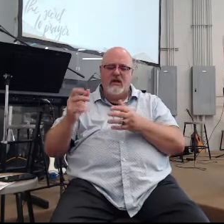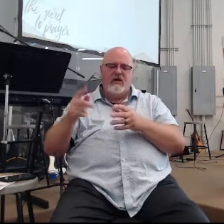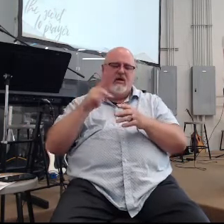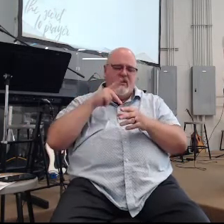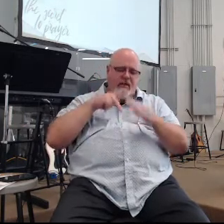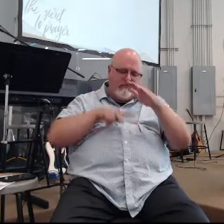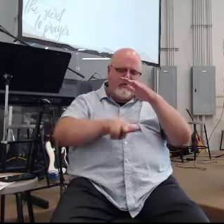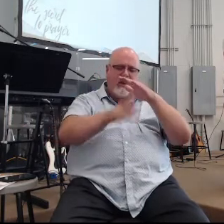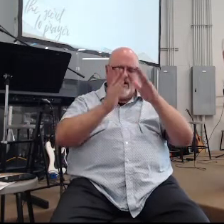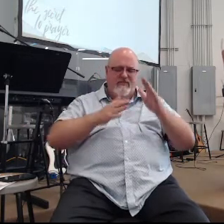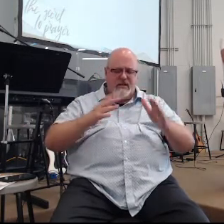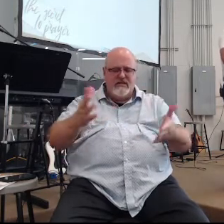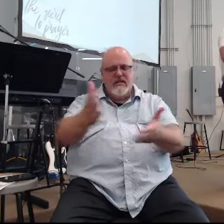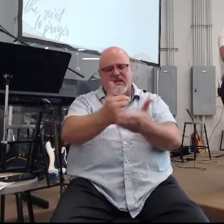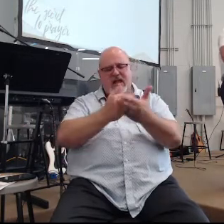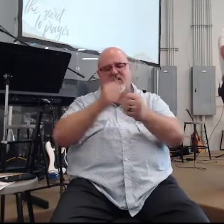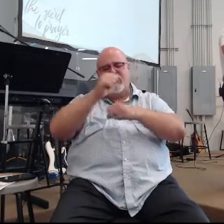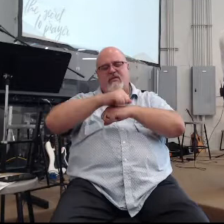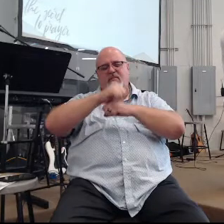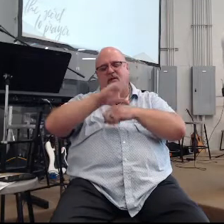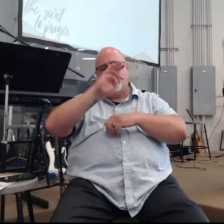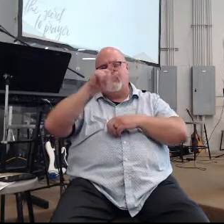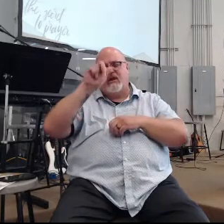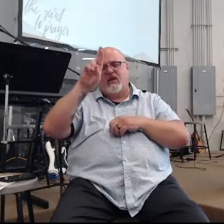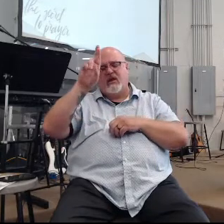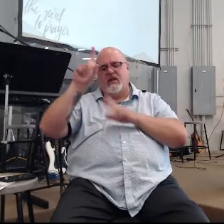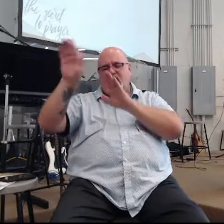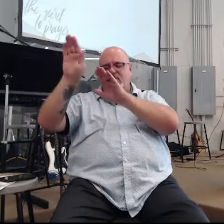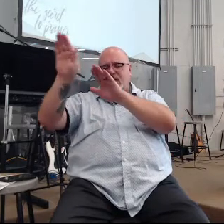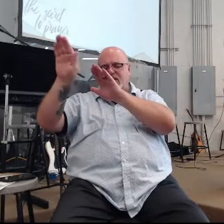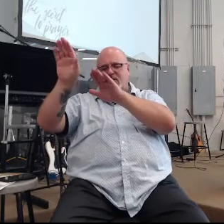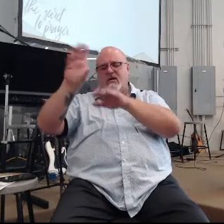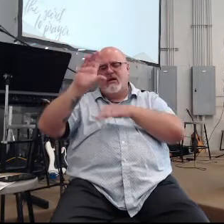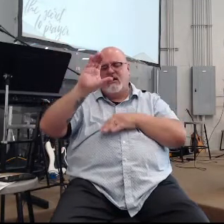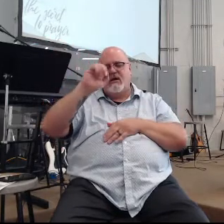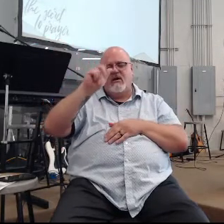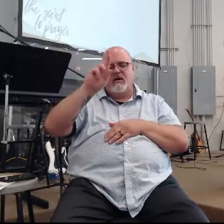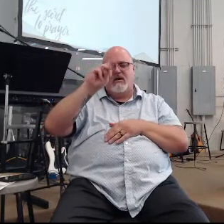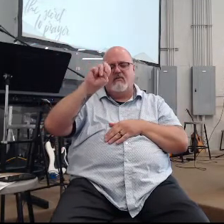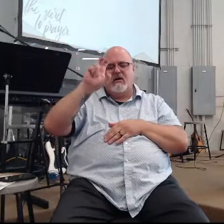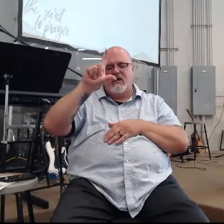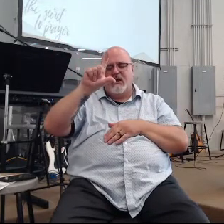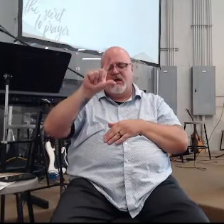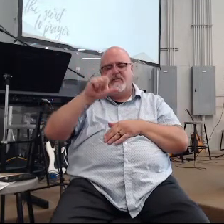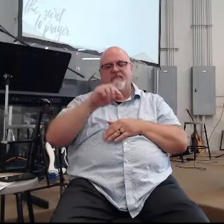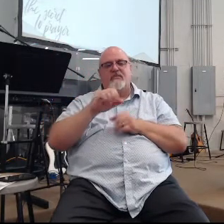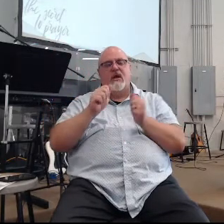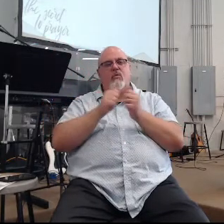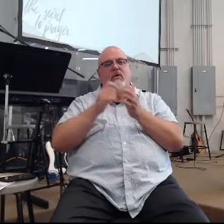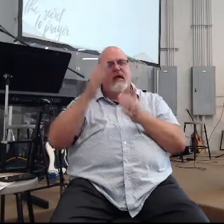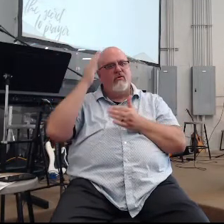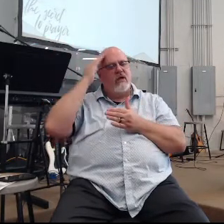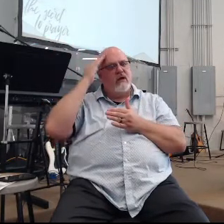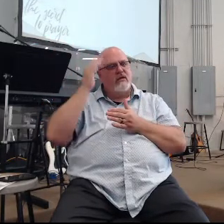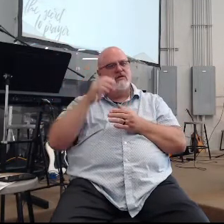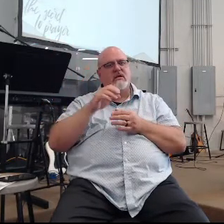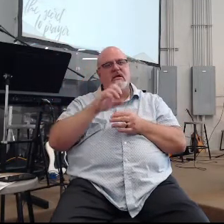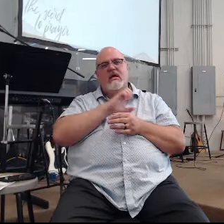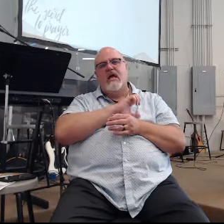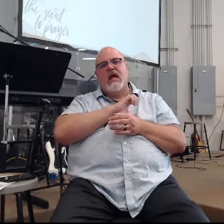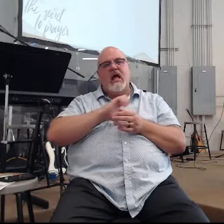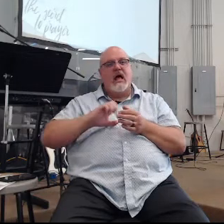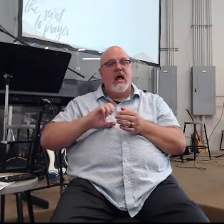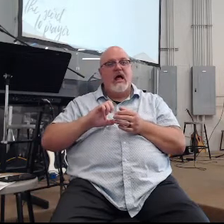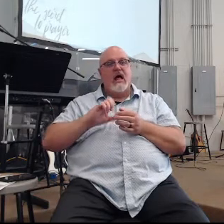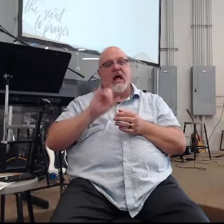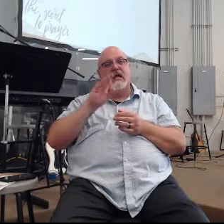Mount Carmel and Elijah so Ahab was the king at the time he was clueless we'll see that but he was the king Elijah came near